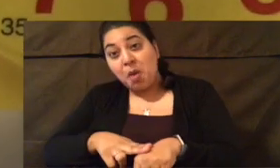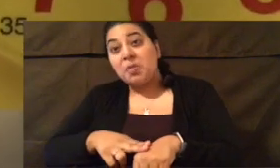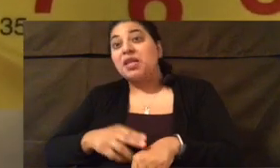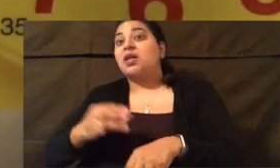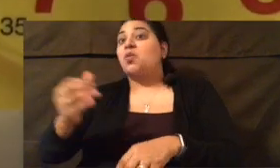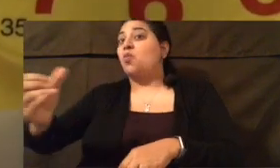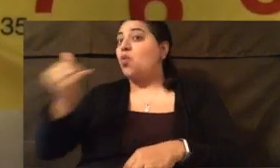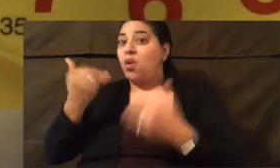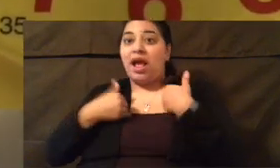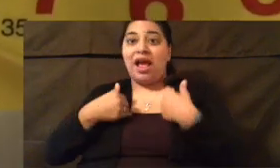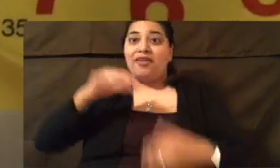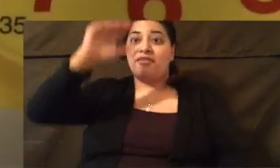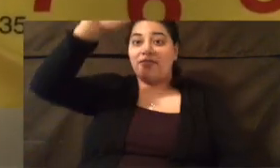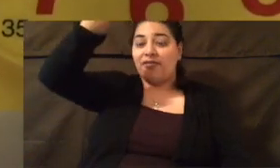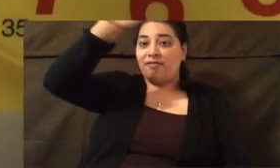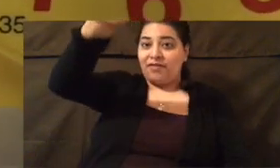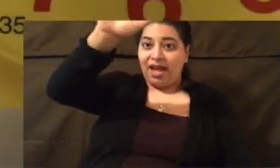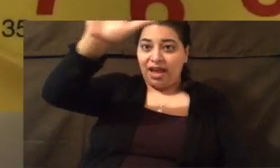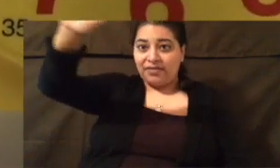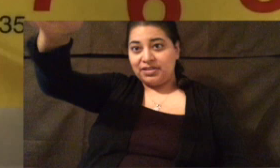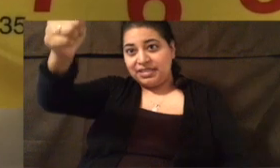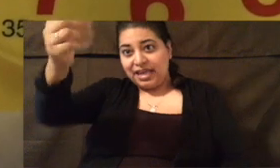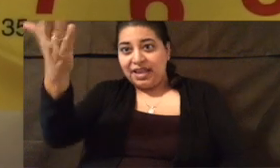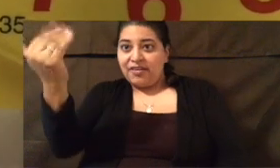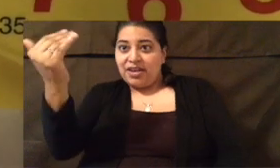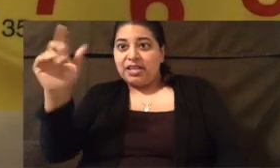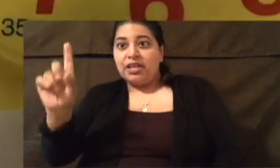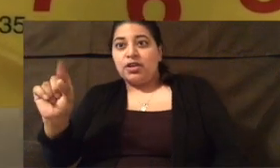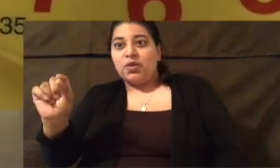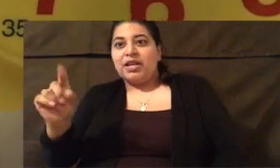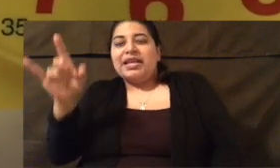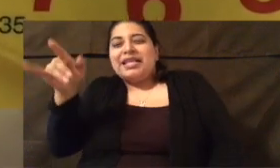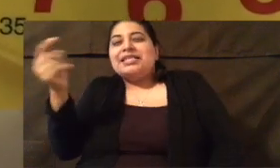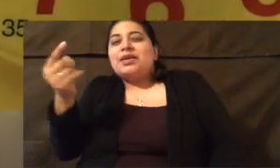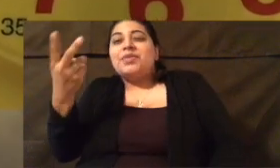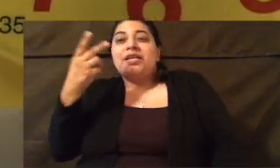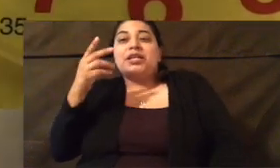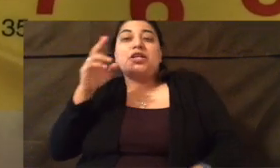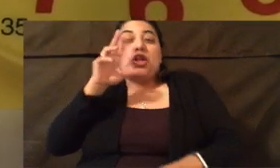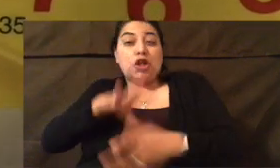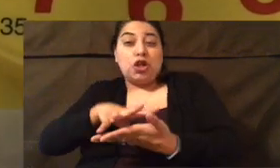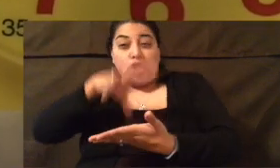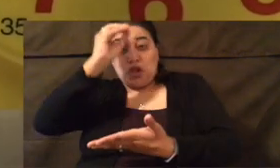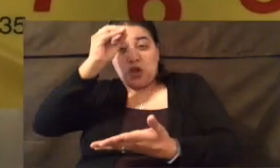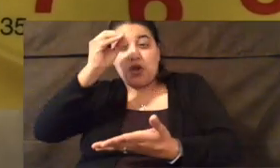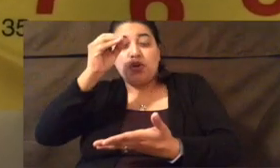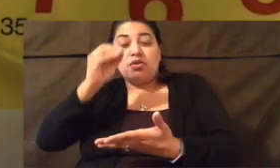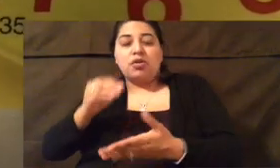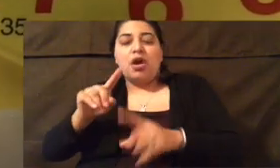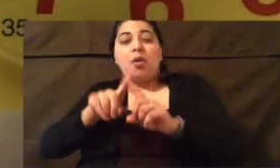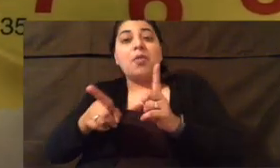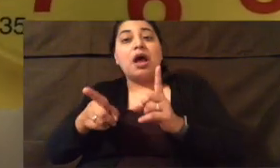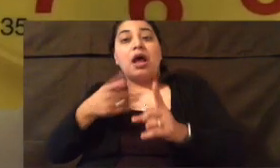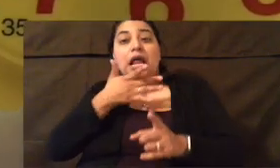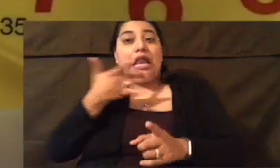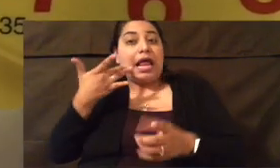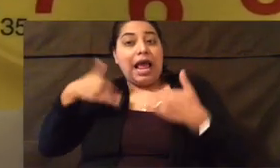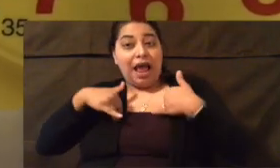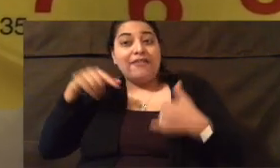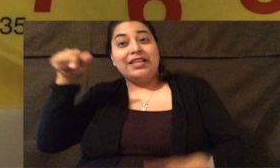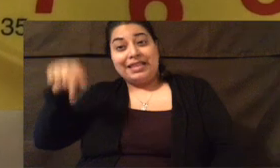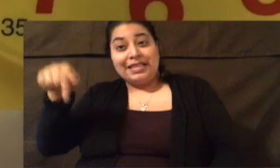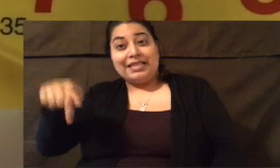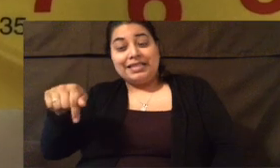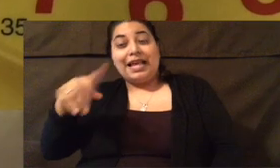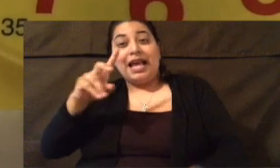on a regular analog clock, you won't have the 5, 10, 15, 20 all the way around. It's just something that you learn gradually. But luckily,